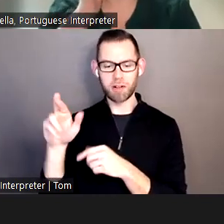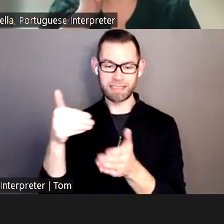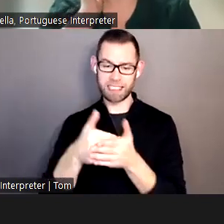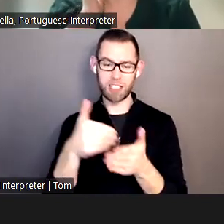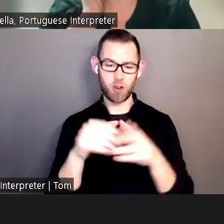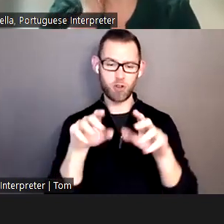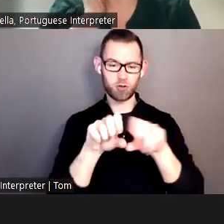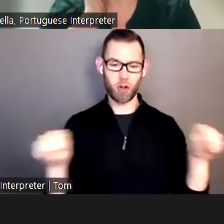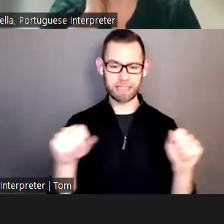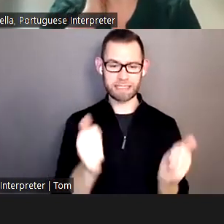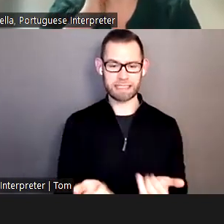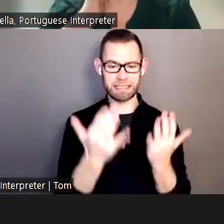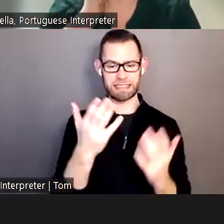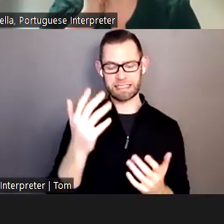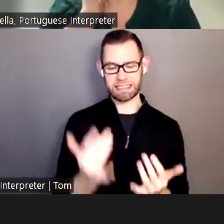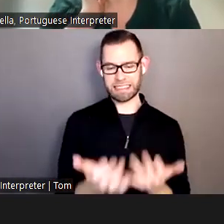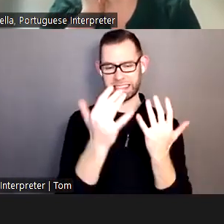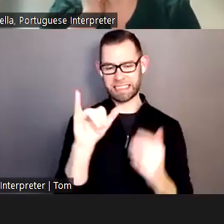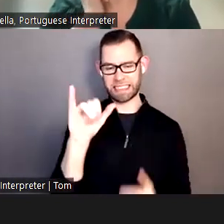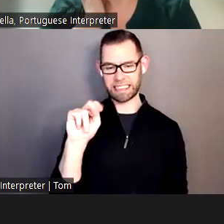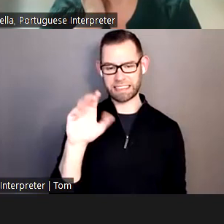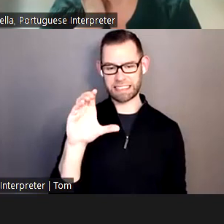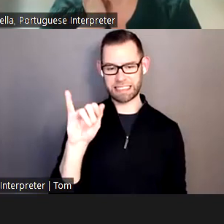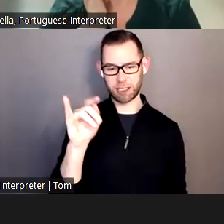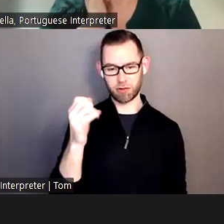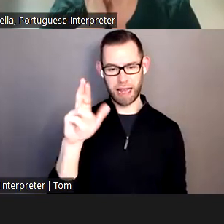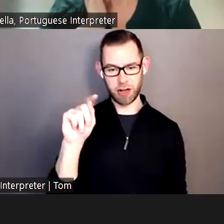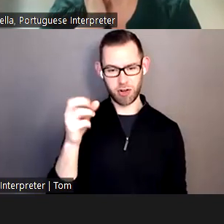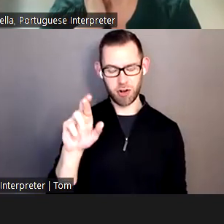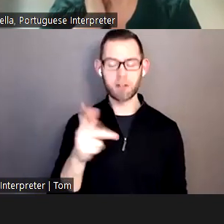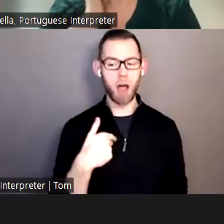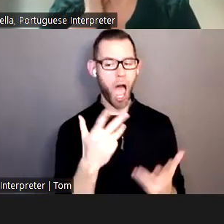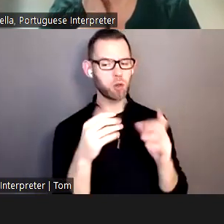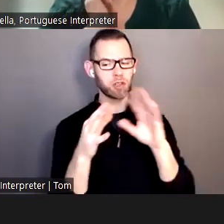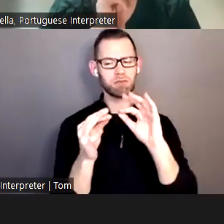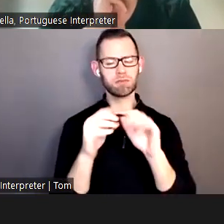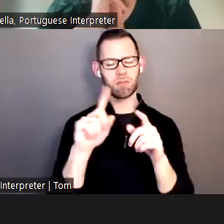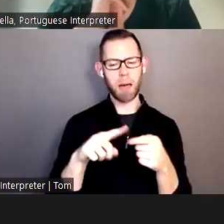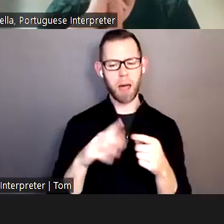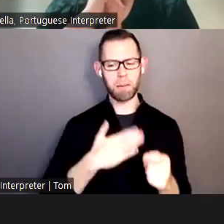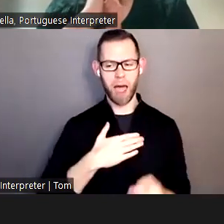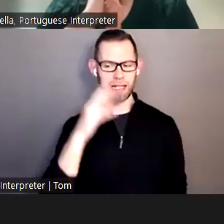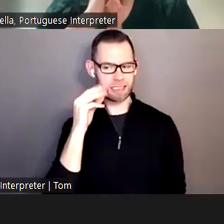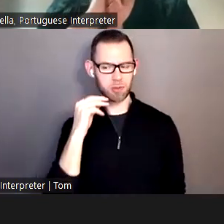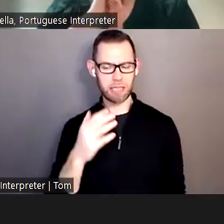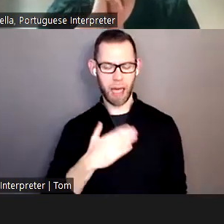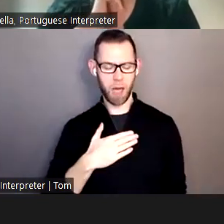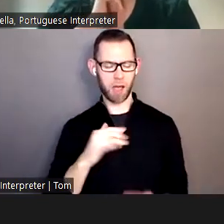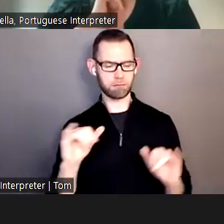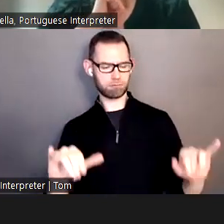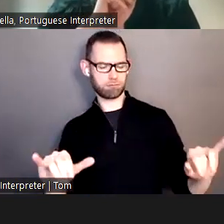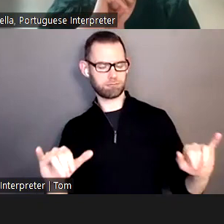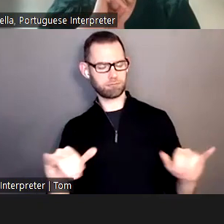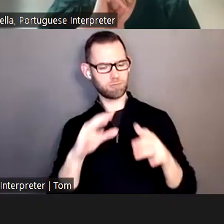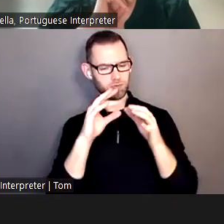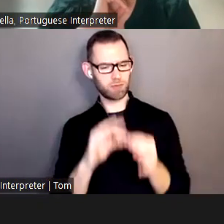about my experience and also my realization of what has been going on with the wheel